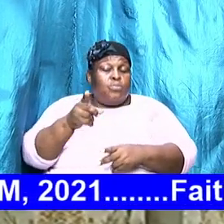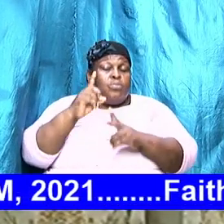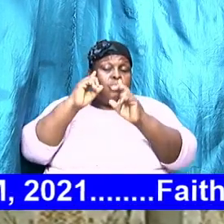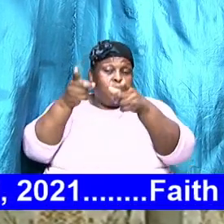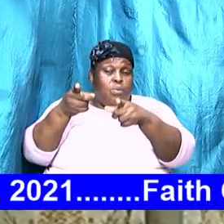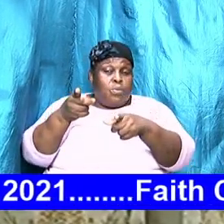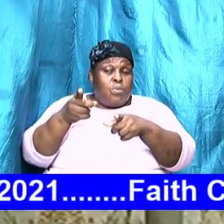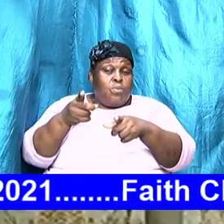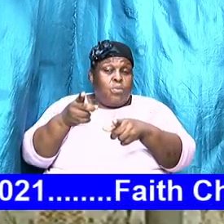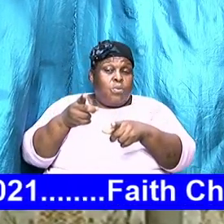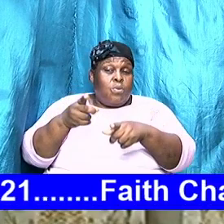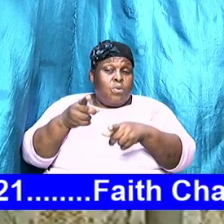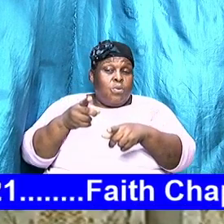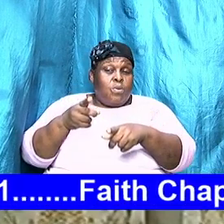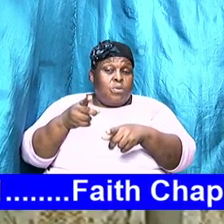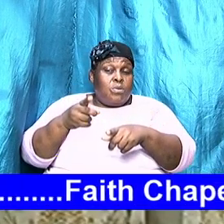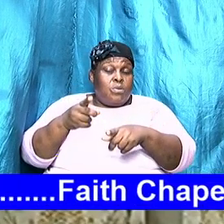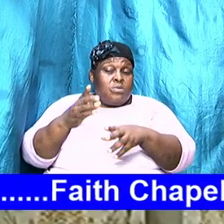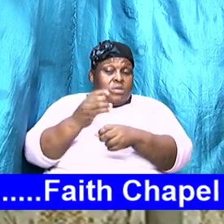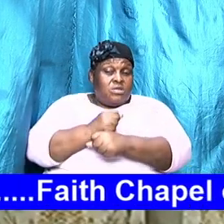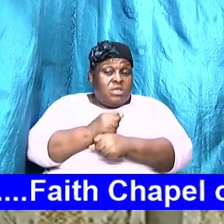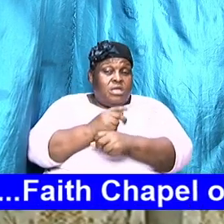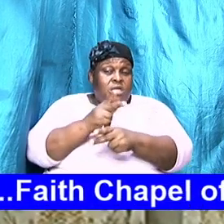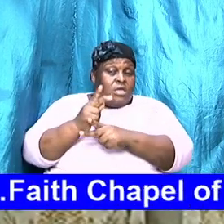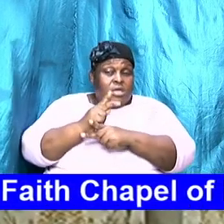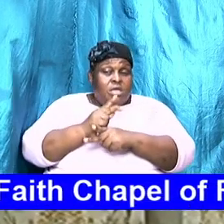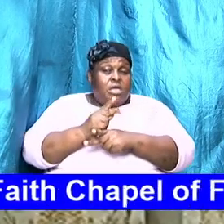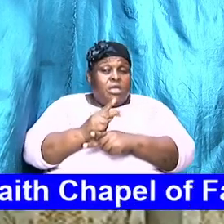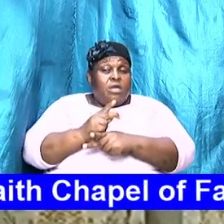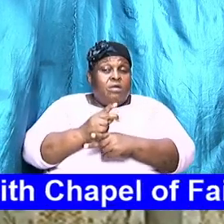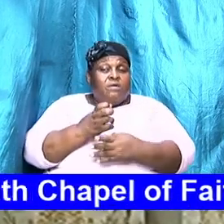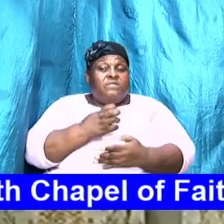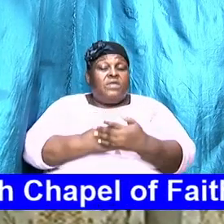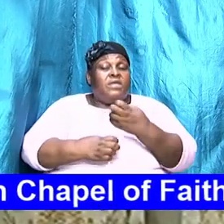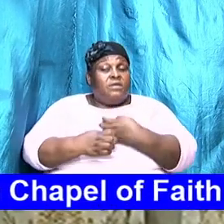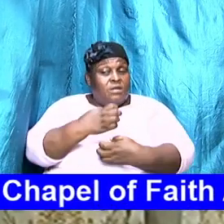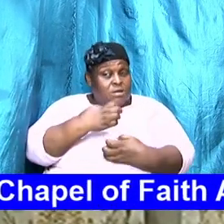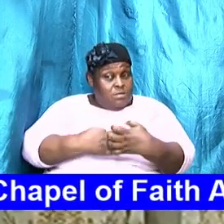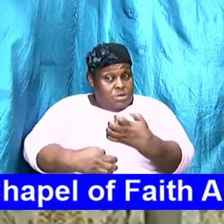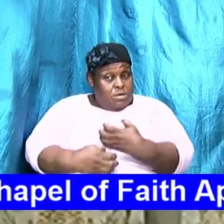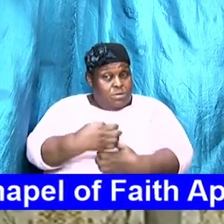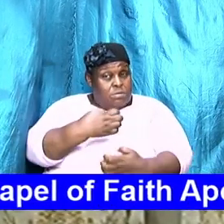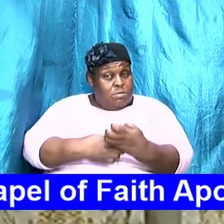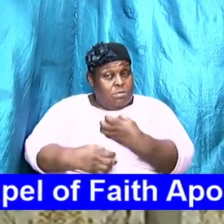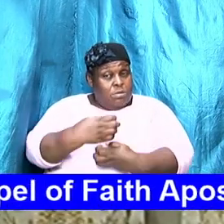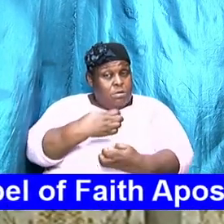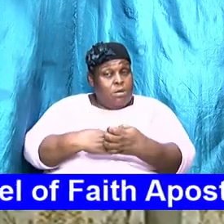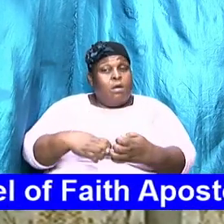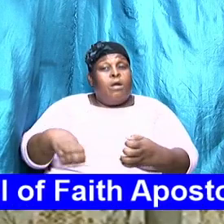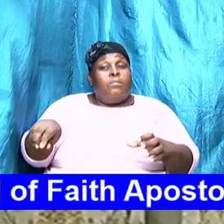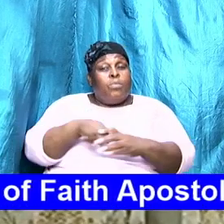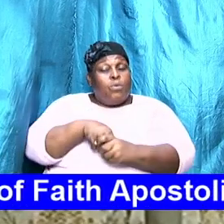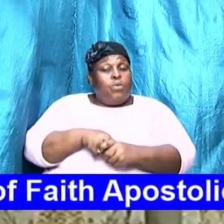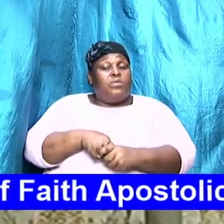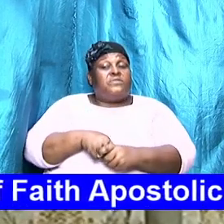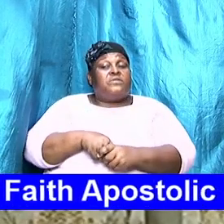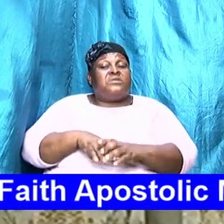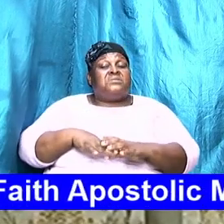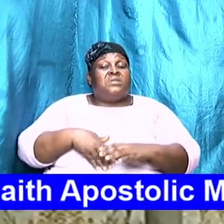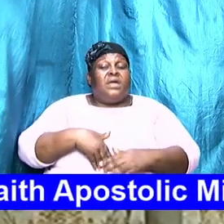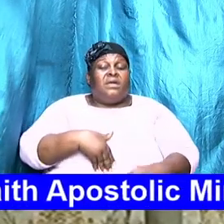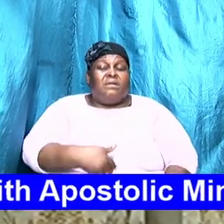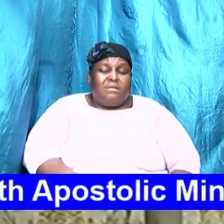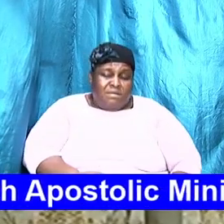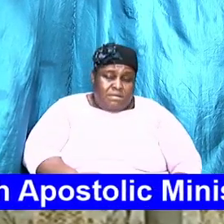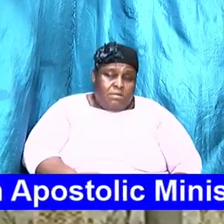to take care of the economic realities when you come in you both are tired do the same